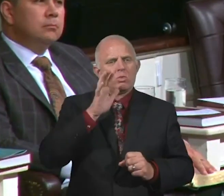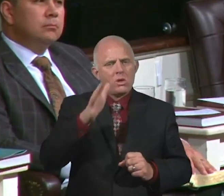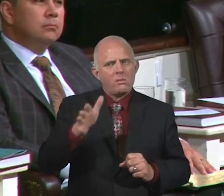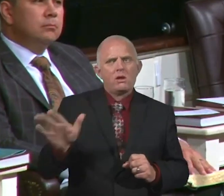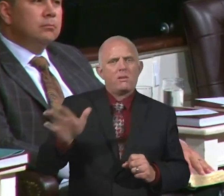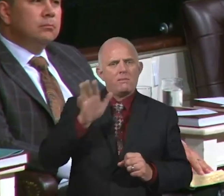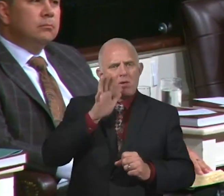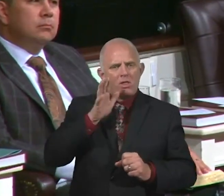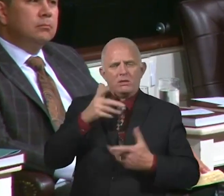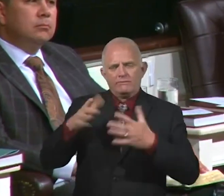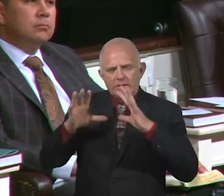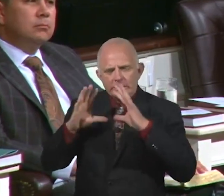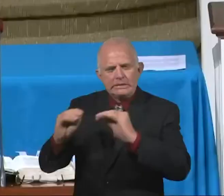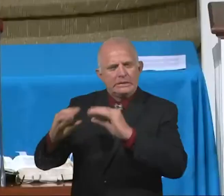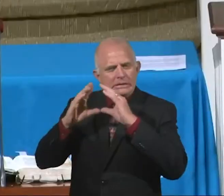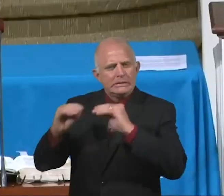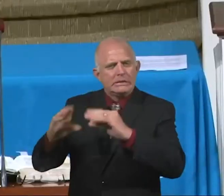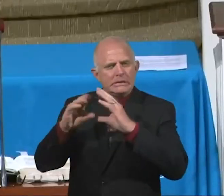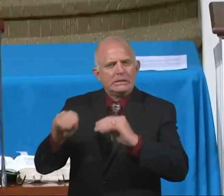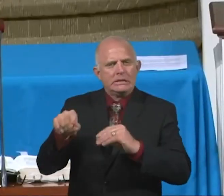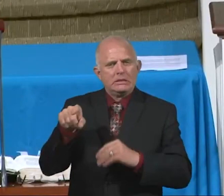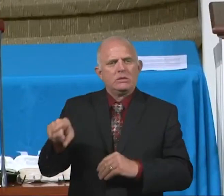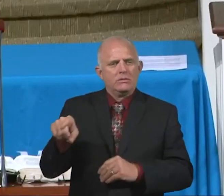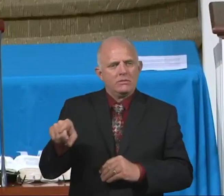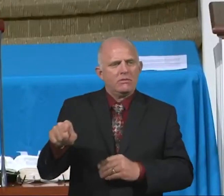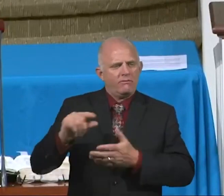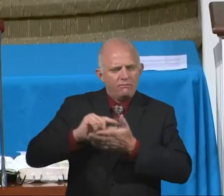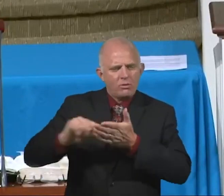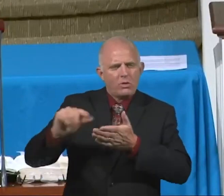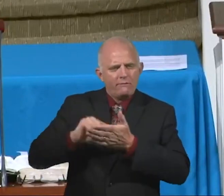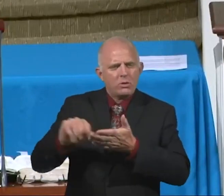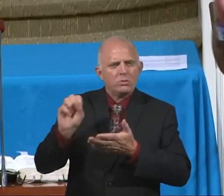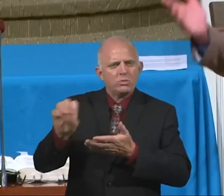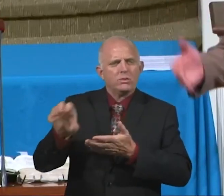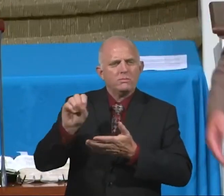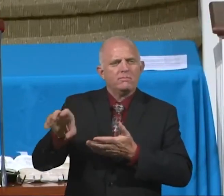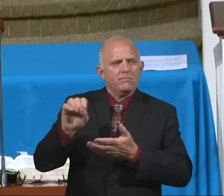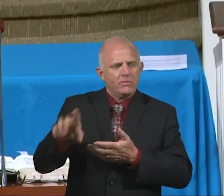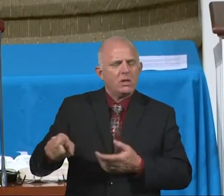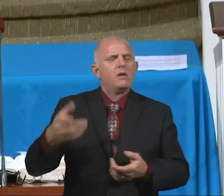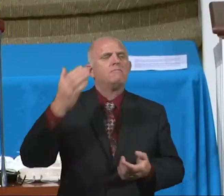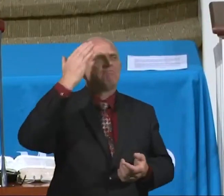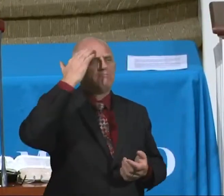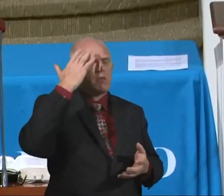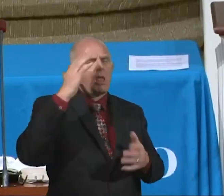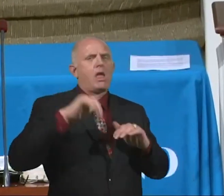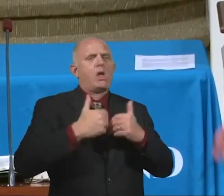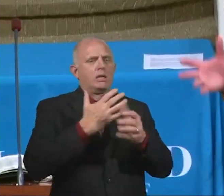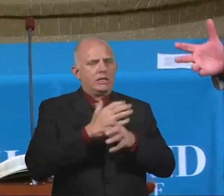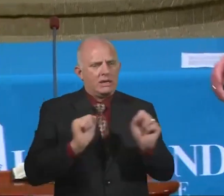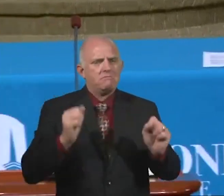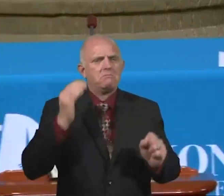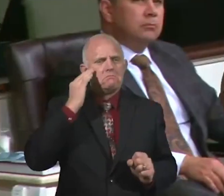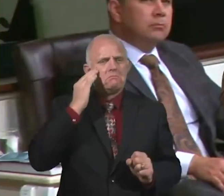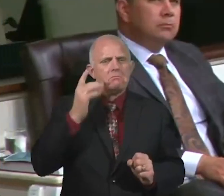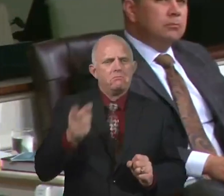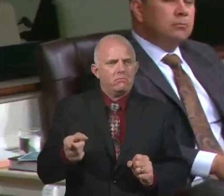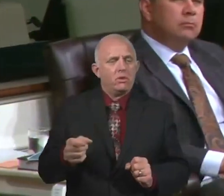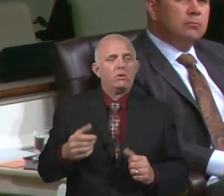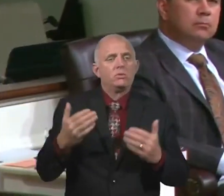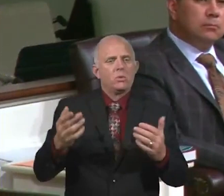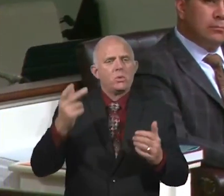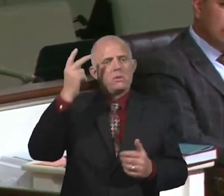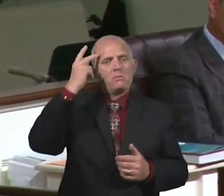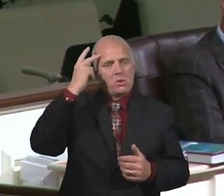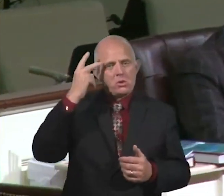left you a legacy of the Scriptures so that you would know how to get saved. But he would challenge him. said, remember